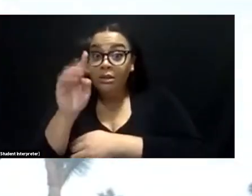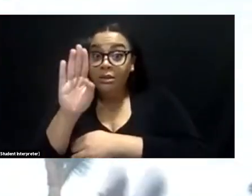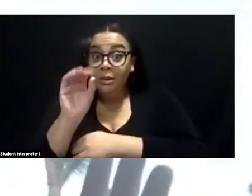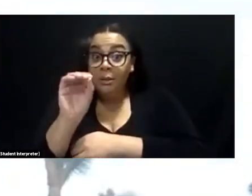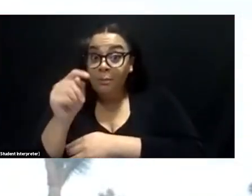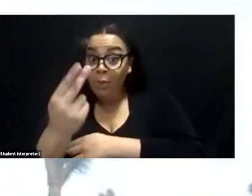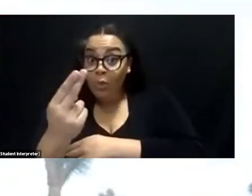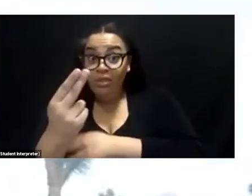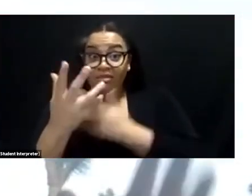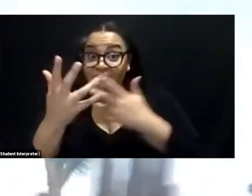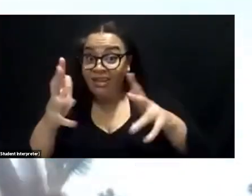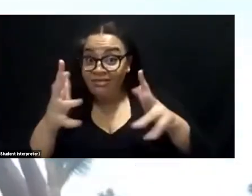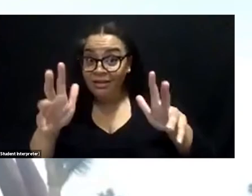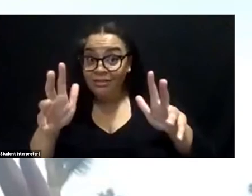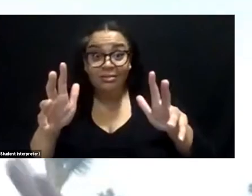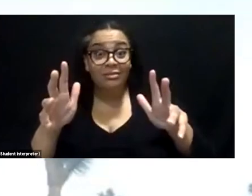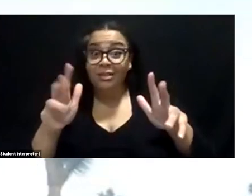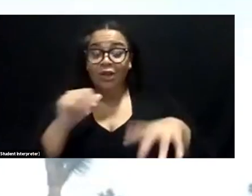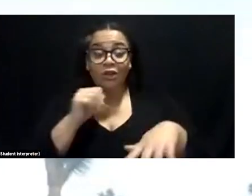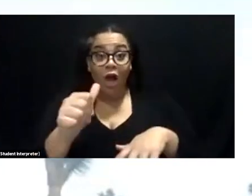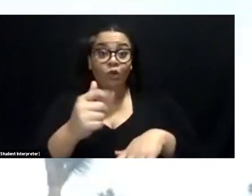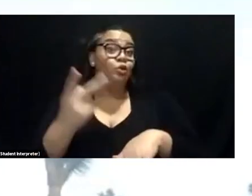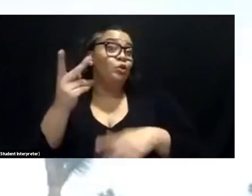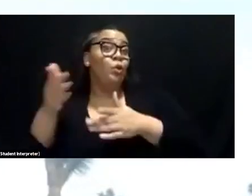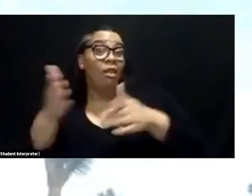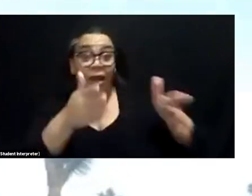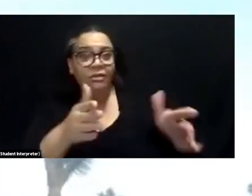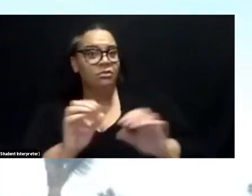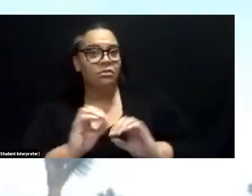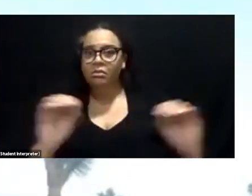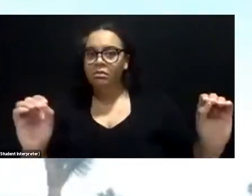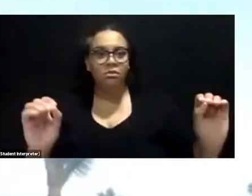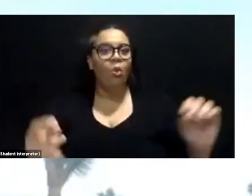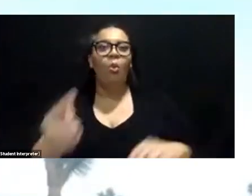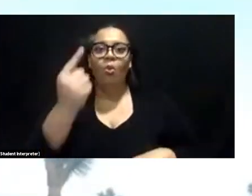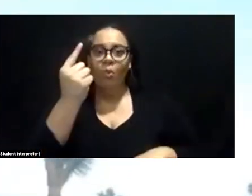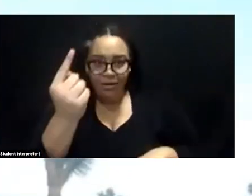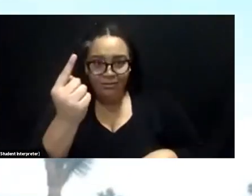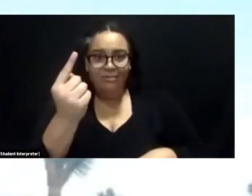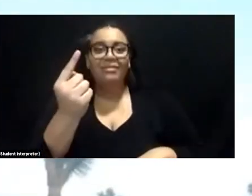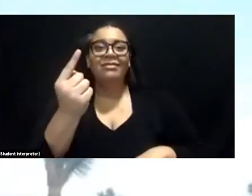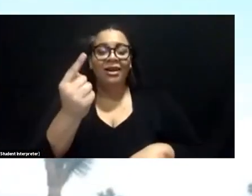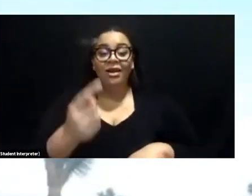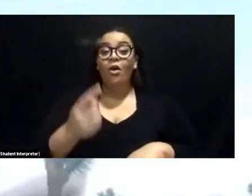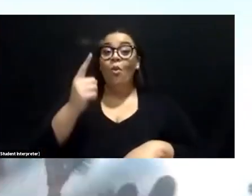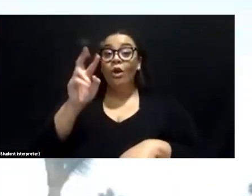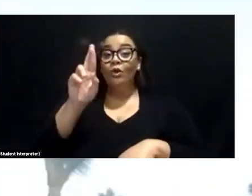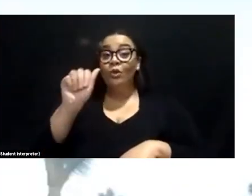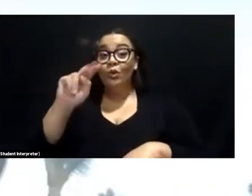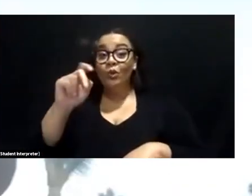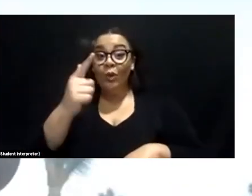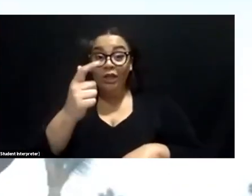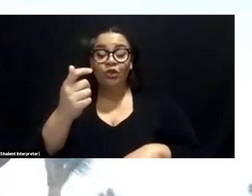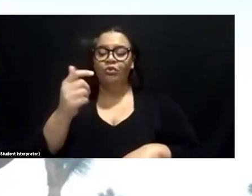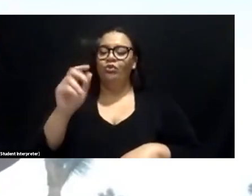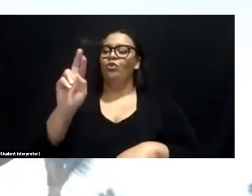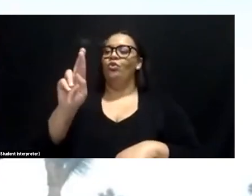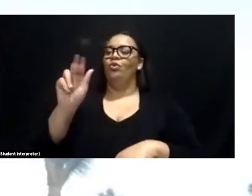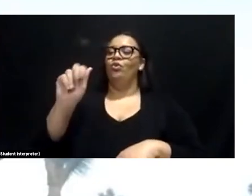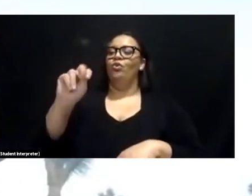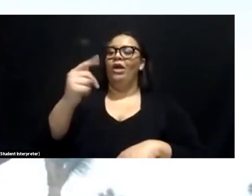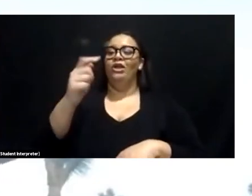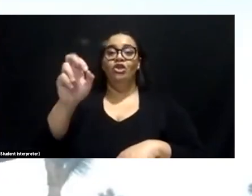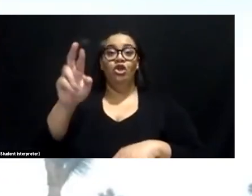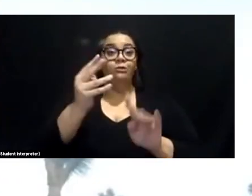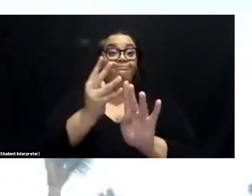here, it's just one booth with a ranger inside it that has to take your money, bring it through the register. And the line will just be a mile and a half